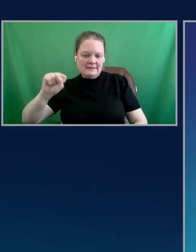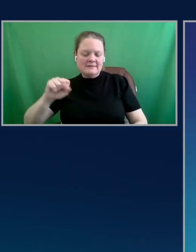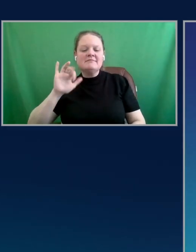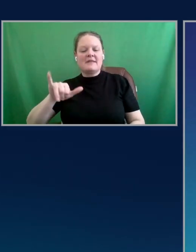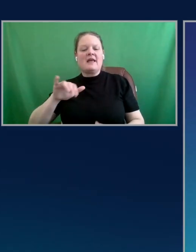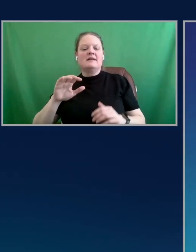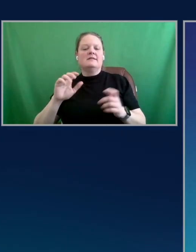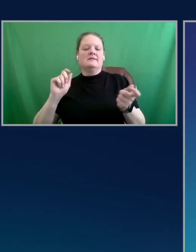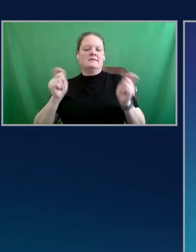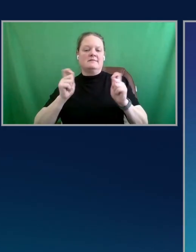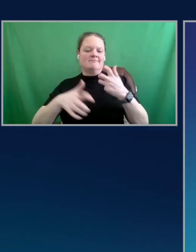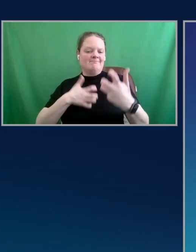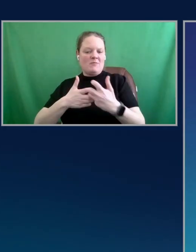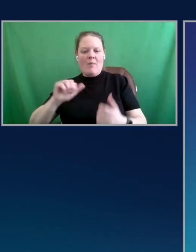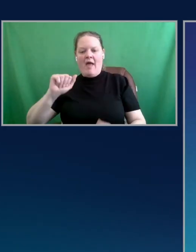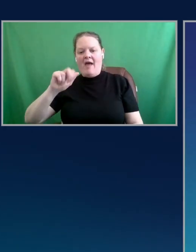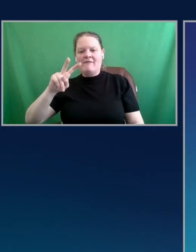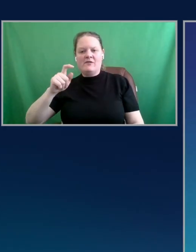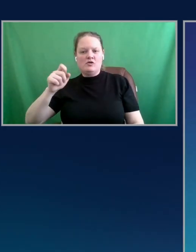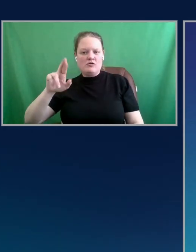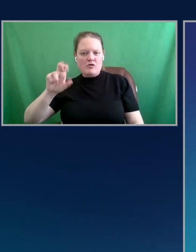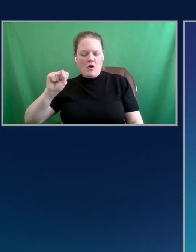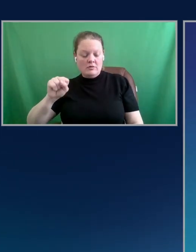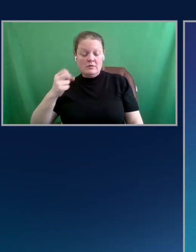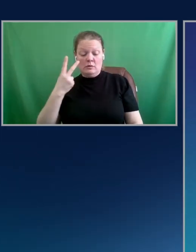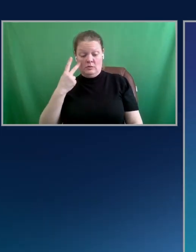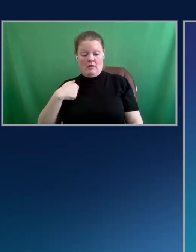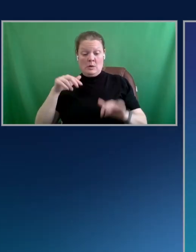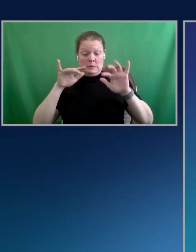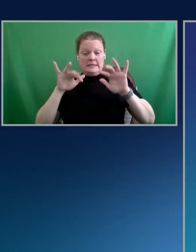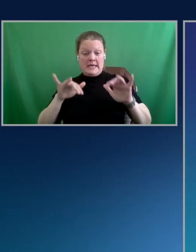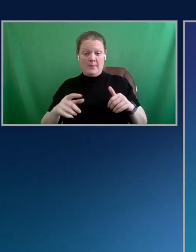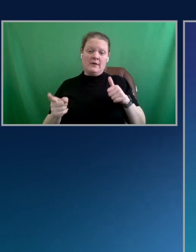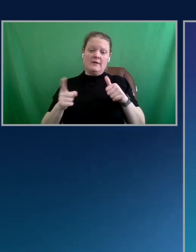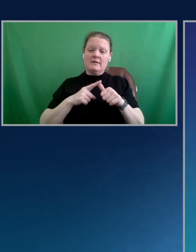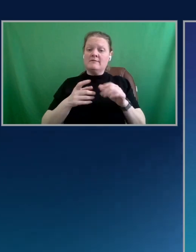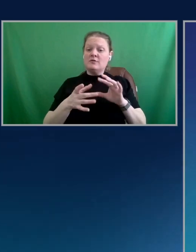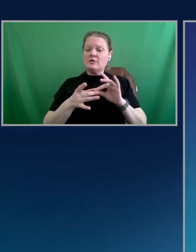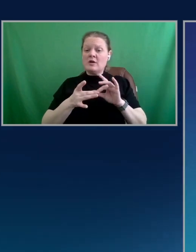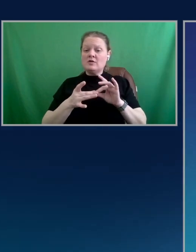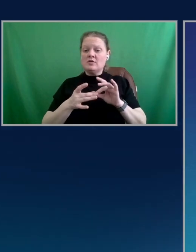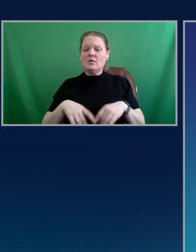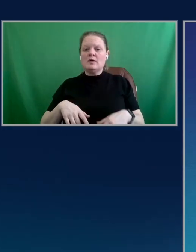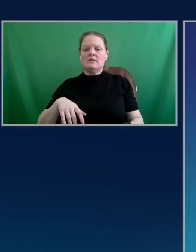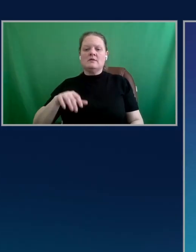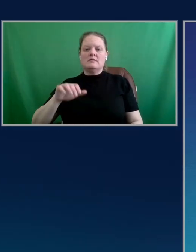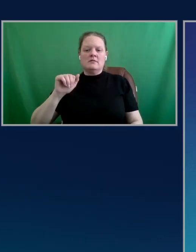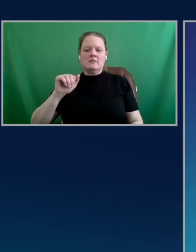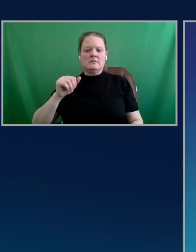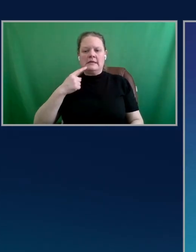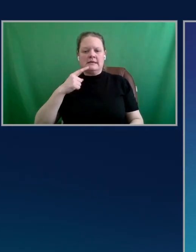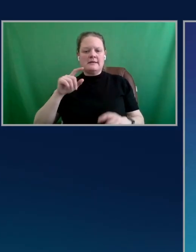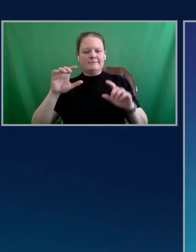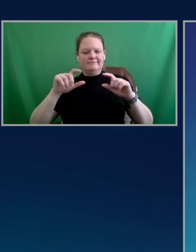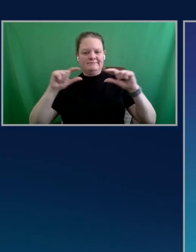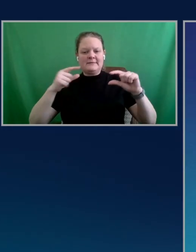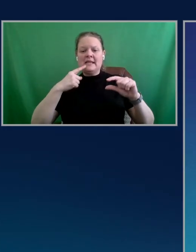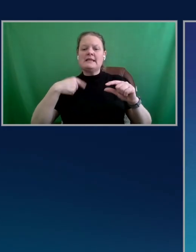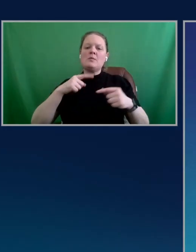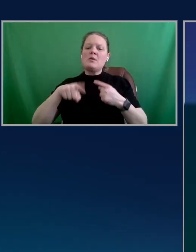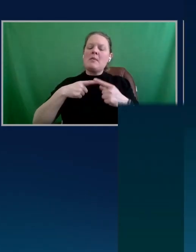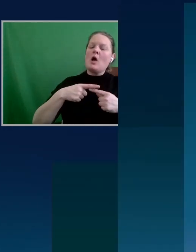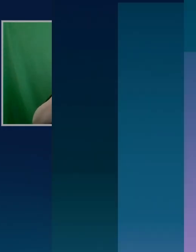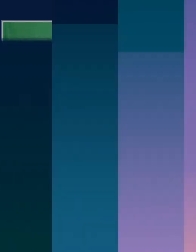You could probably saw when I was typing in that the first message was a card that said, just help tell me about your pet and their grooming needs.